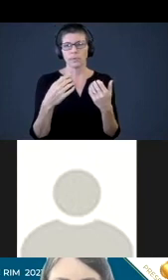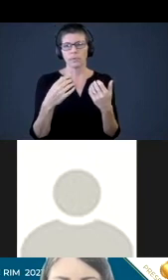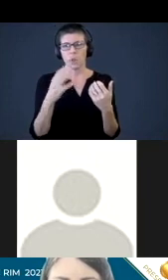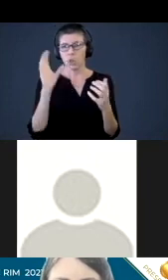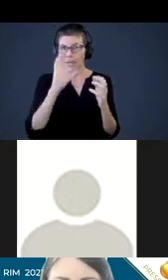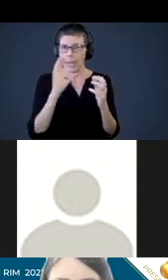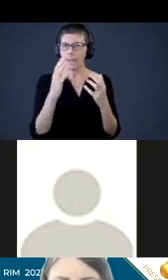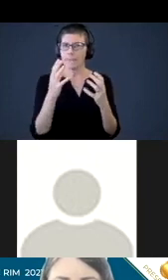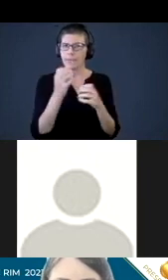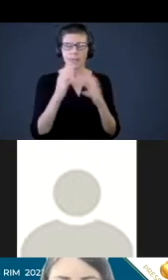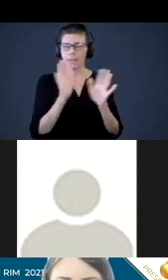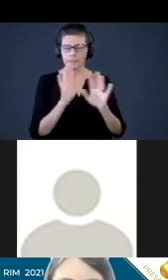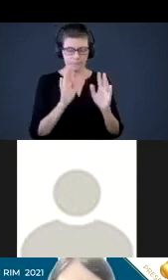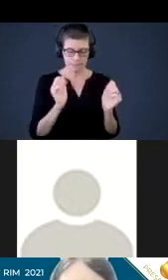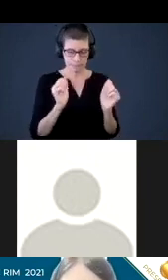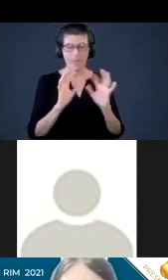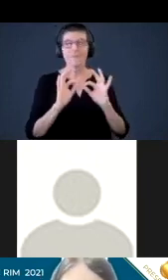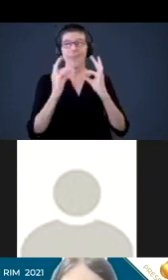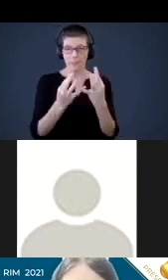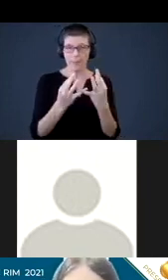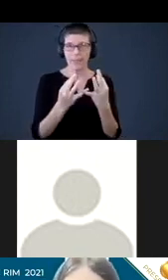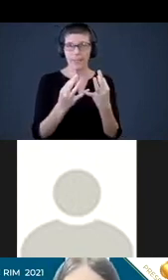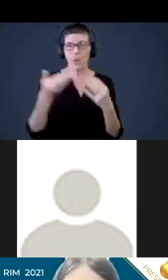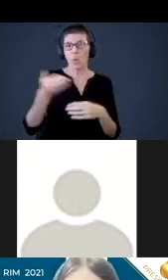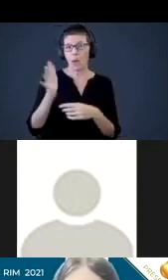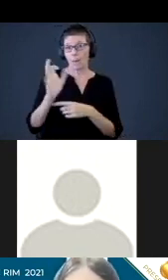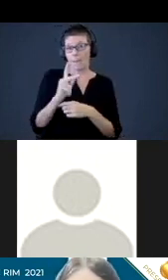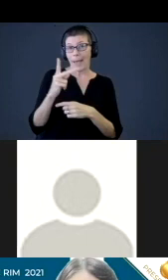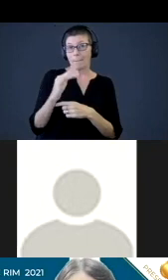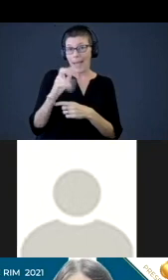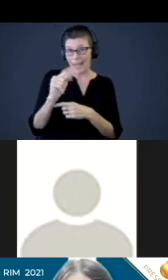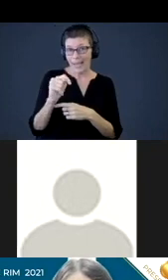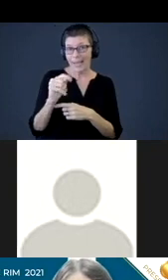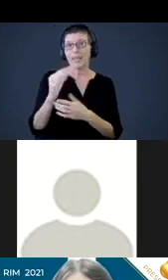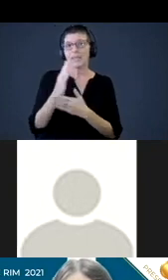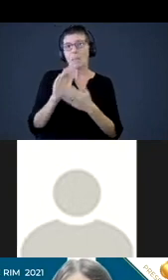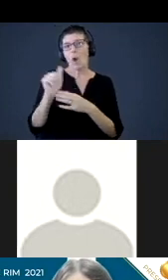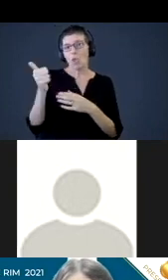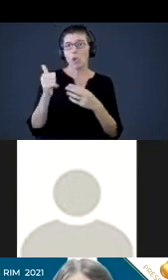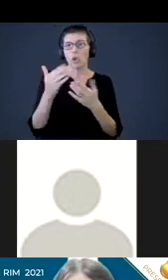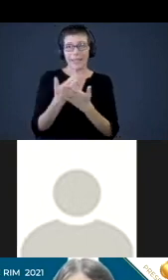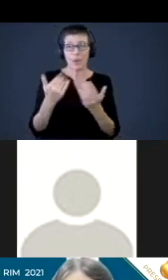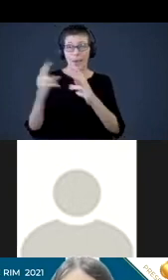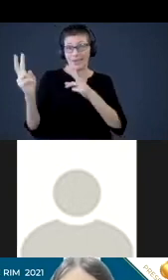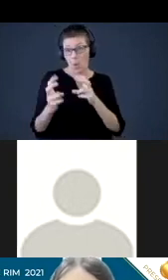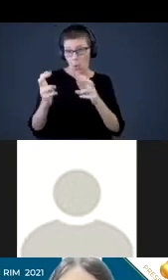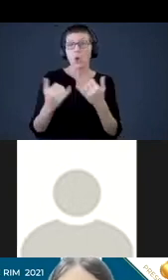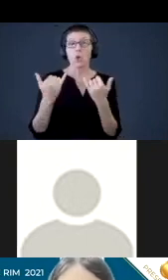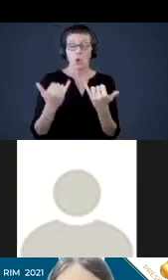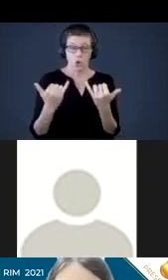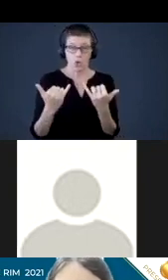educator, excuse me, the family welcome back packet and some other of our downloadables currently are in the